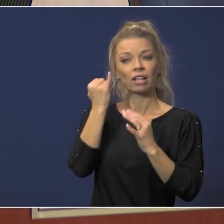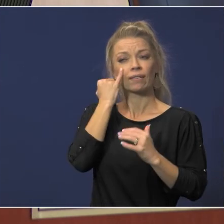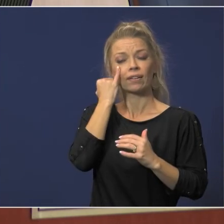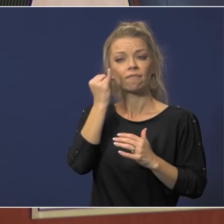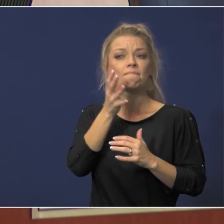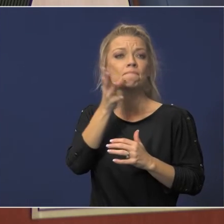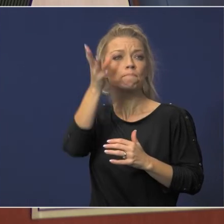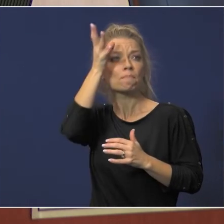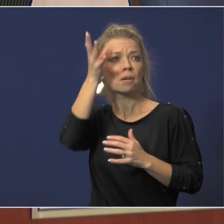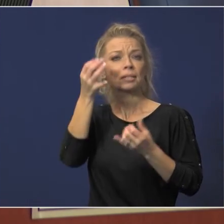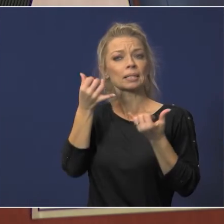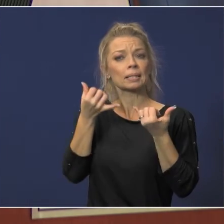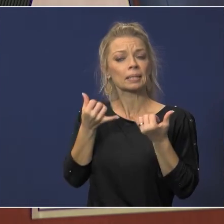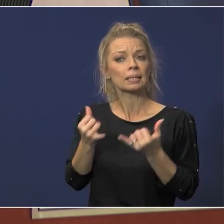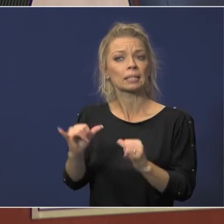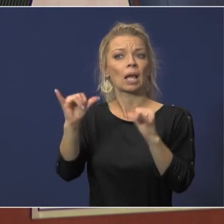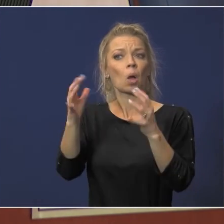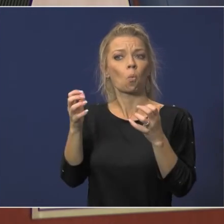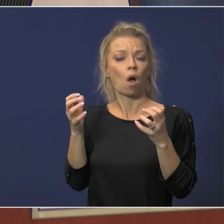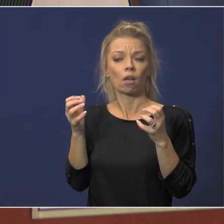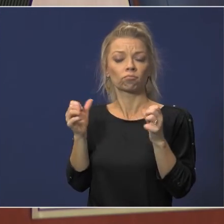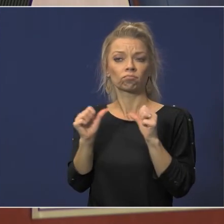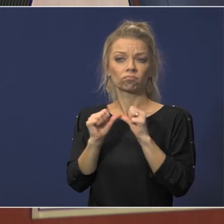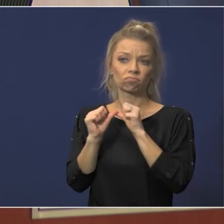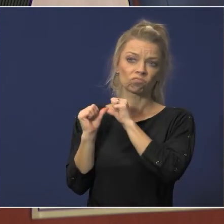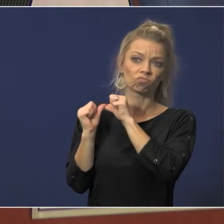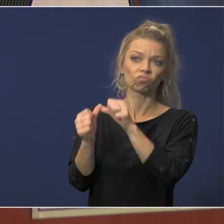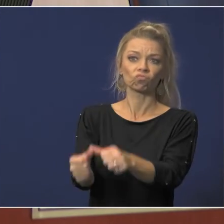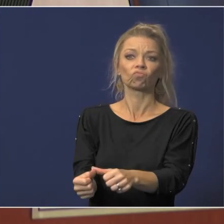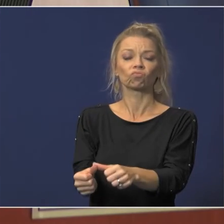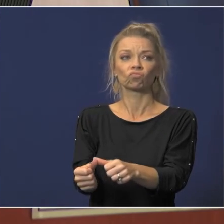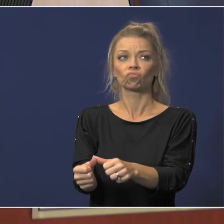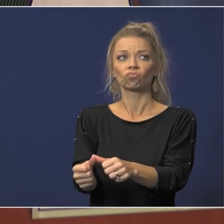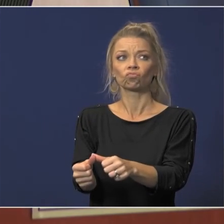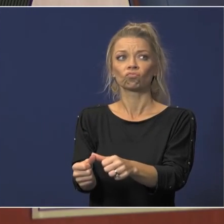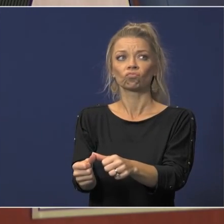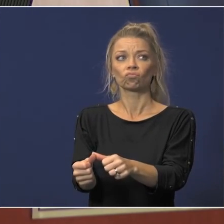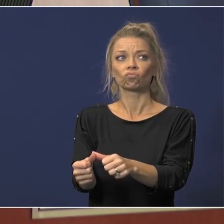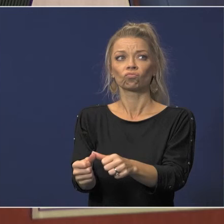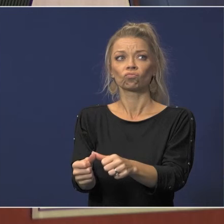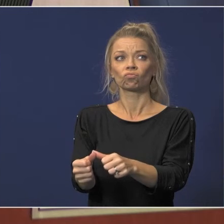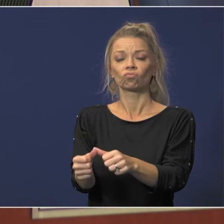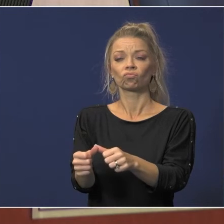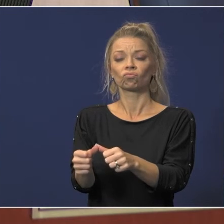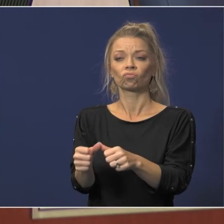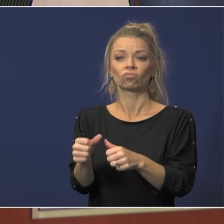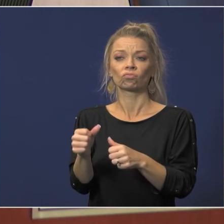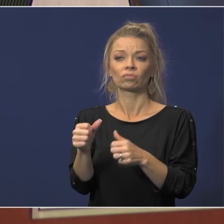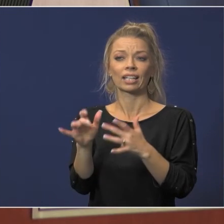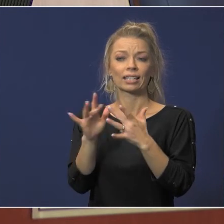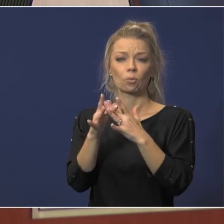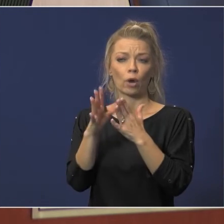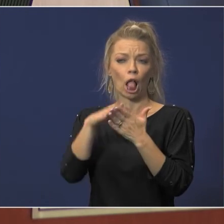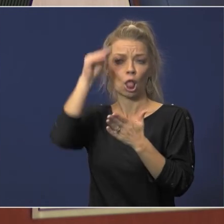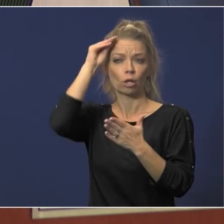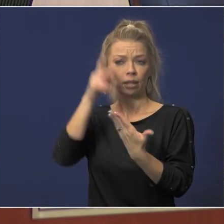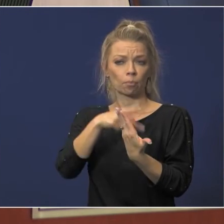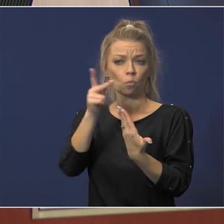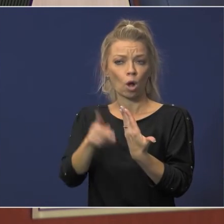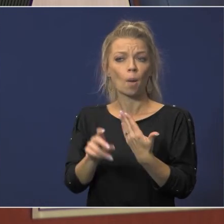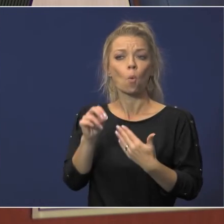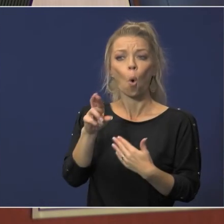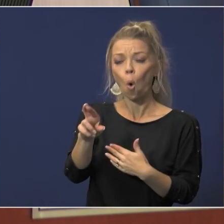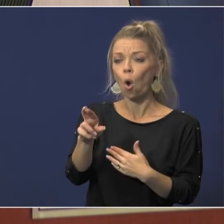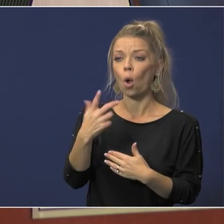wants them to go through the lv uh the tlv uh program are